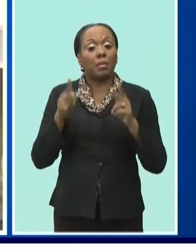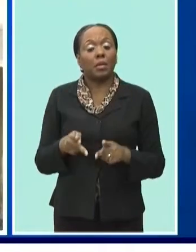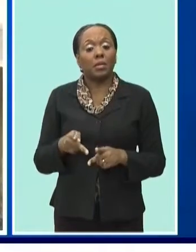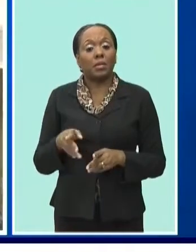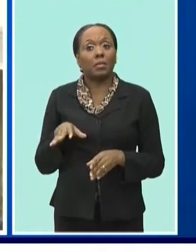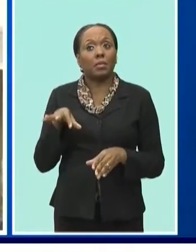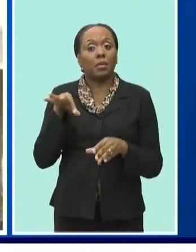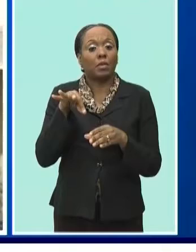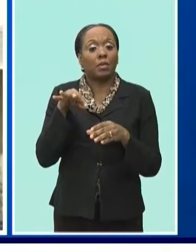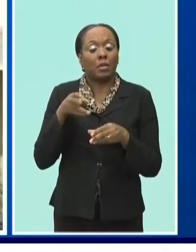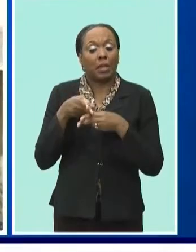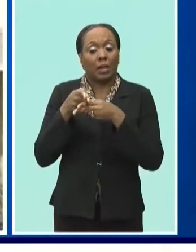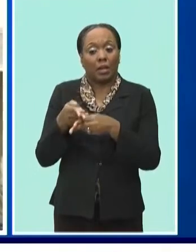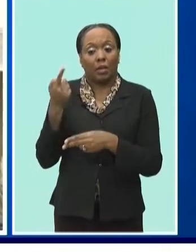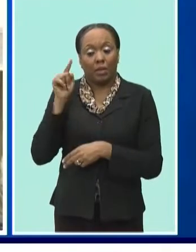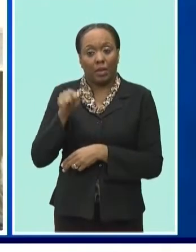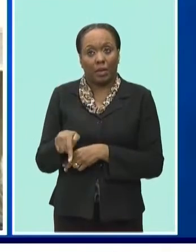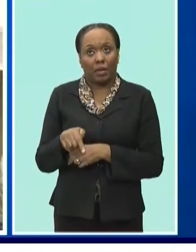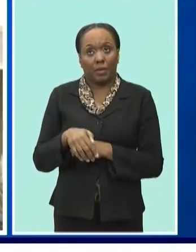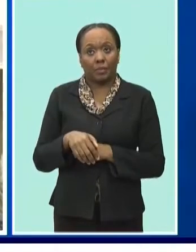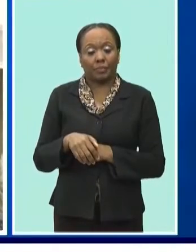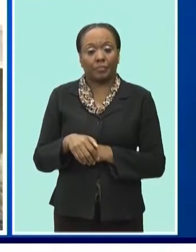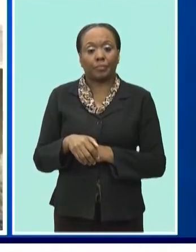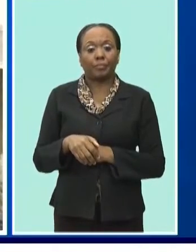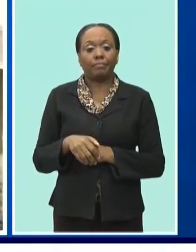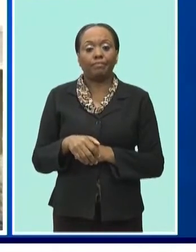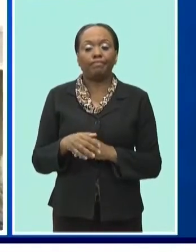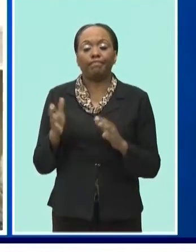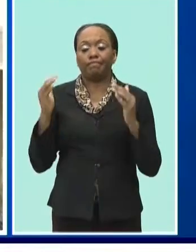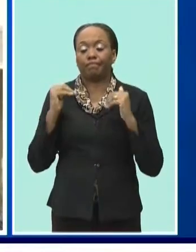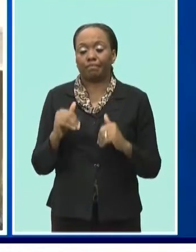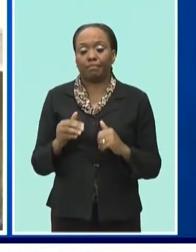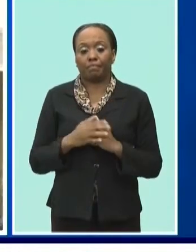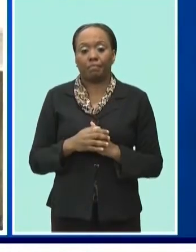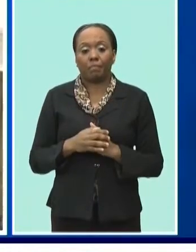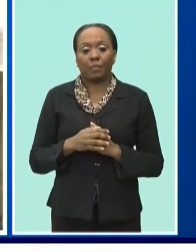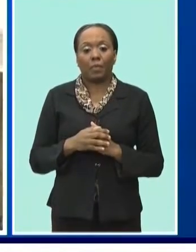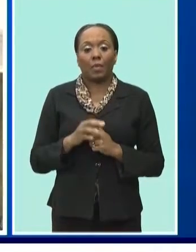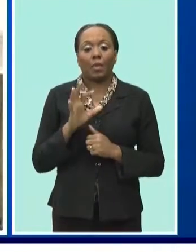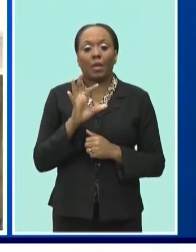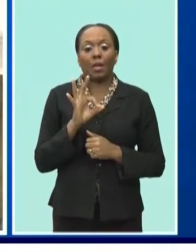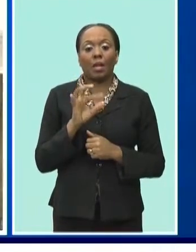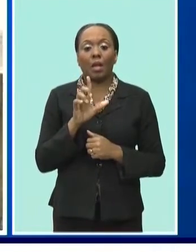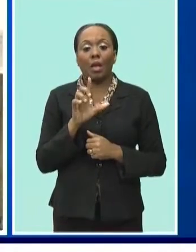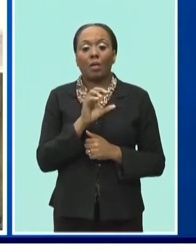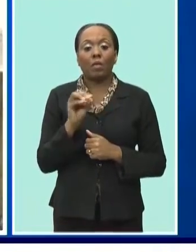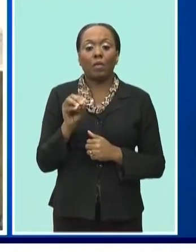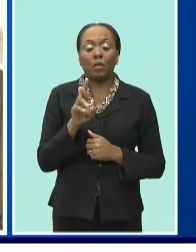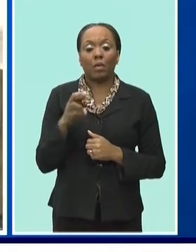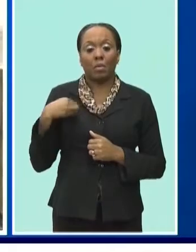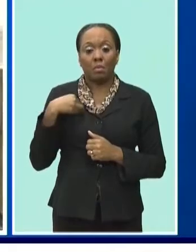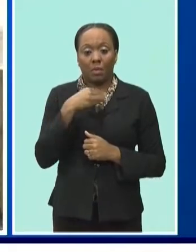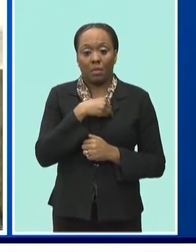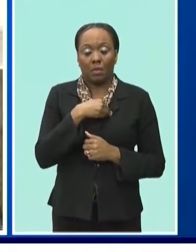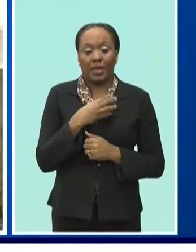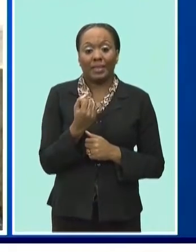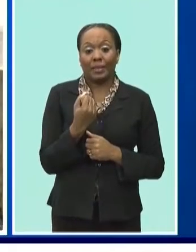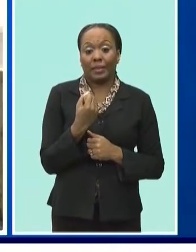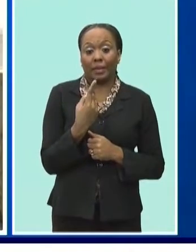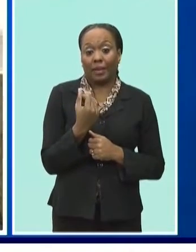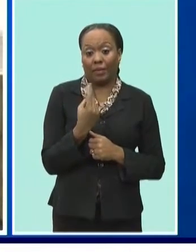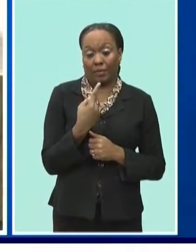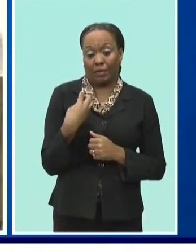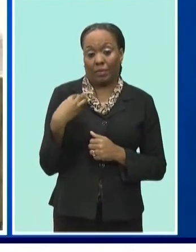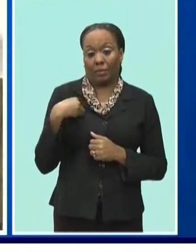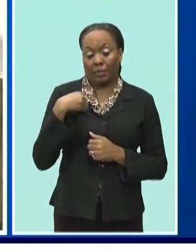and Mr. Dwayne Goddard. And down for the floor membership, we have 11 members